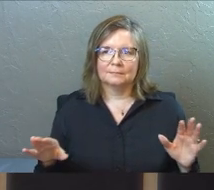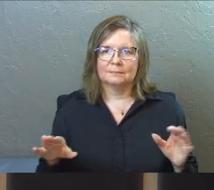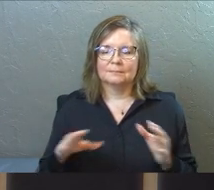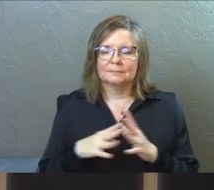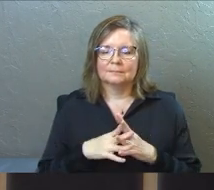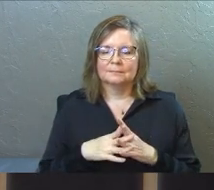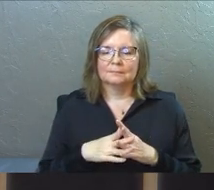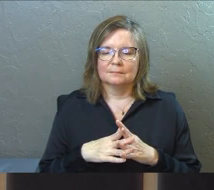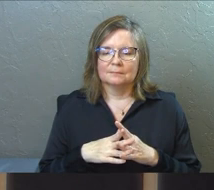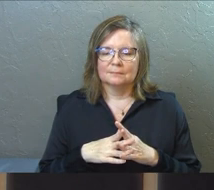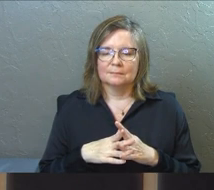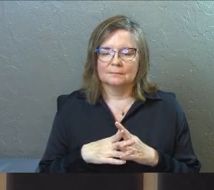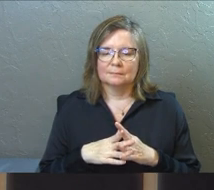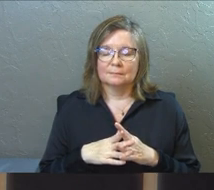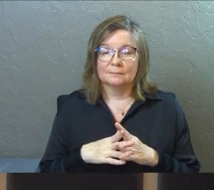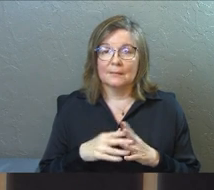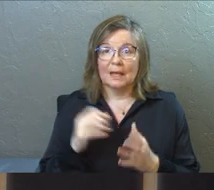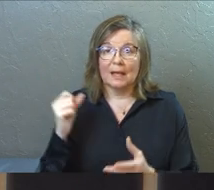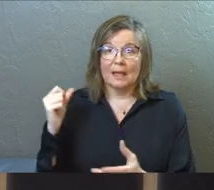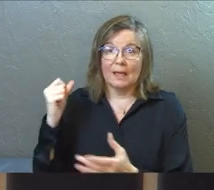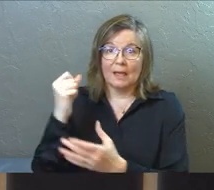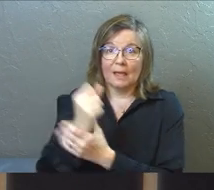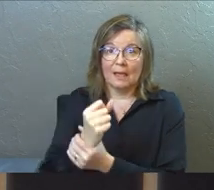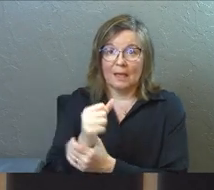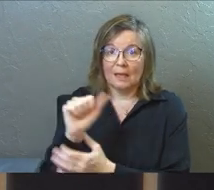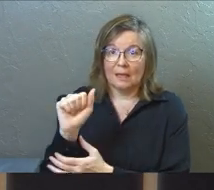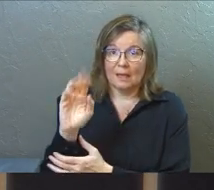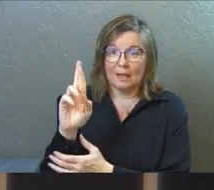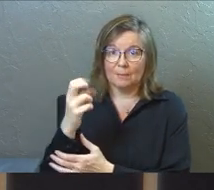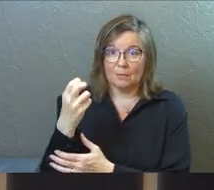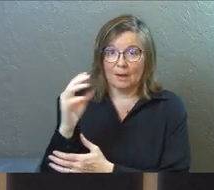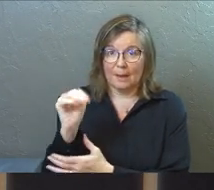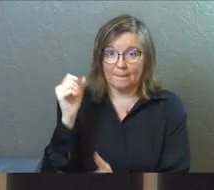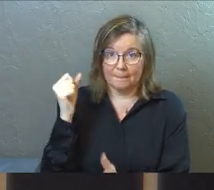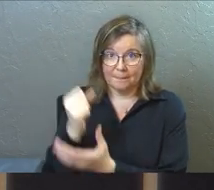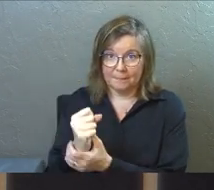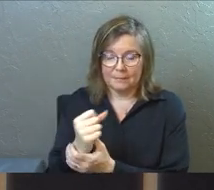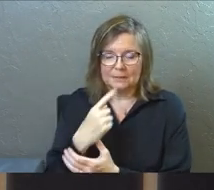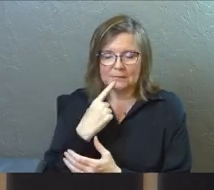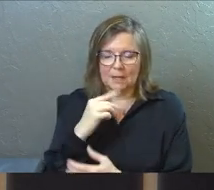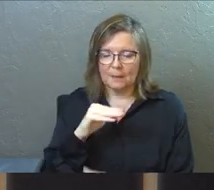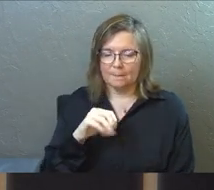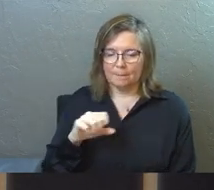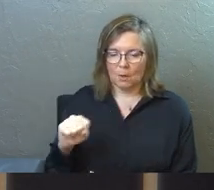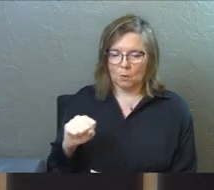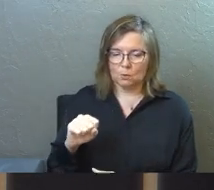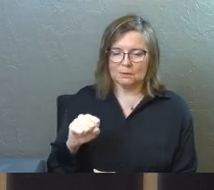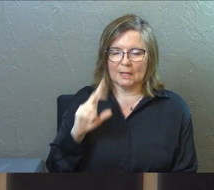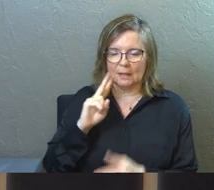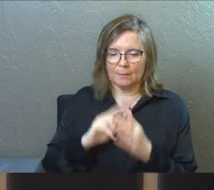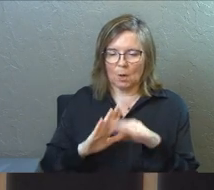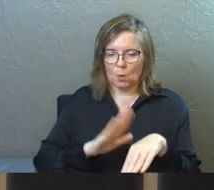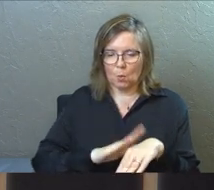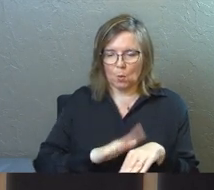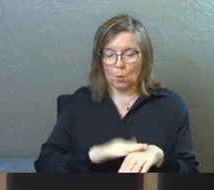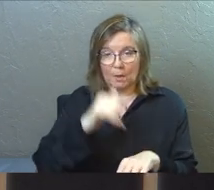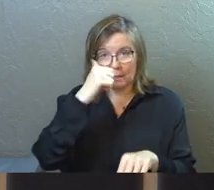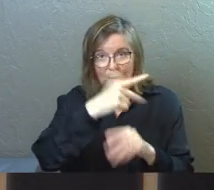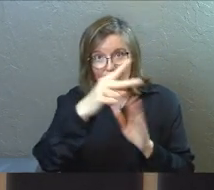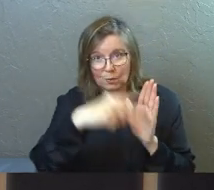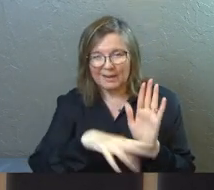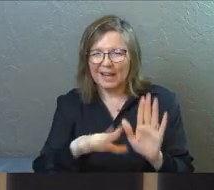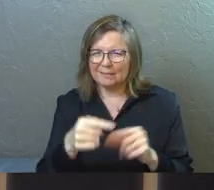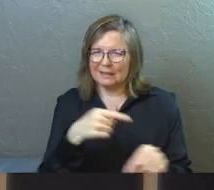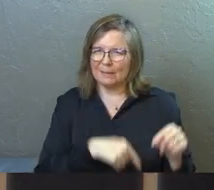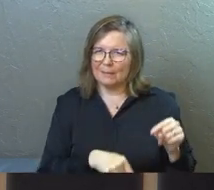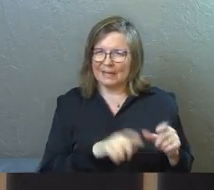Luke 16, 29. But Abraham said, Moses and the prophets have warned them, your brothers can read what they wrote. Now, just real quick, let me